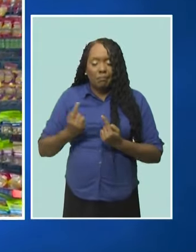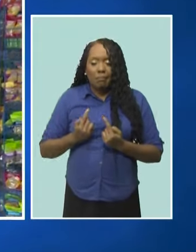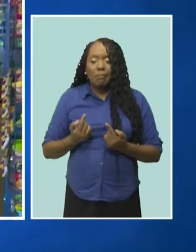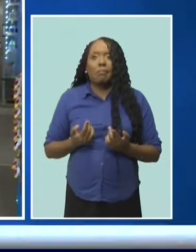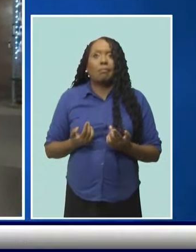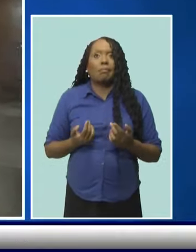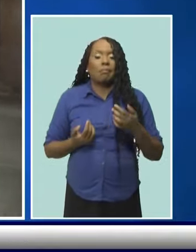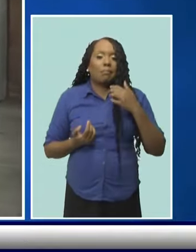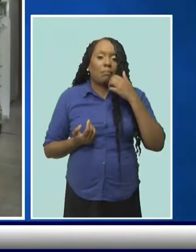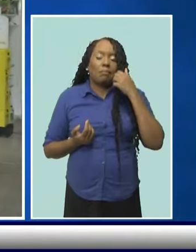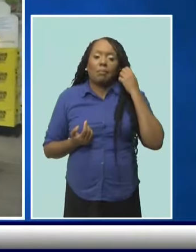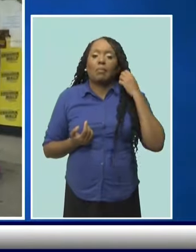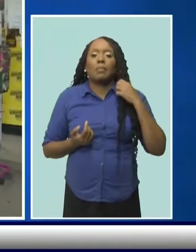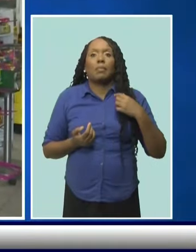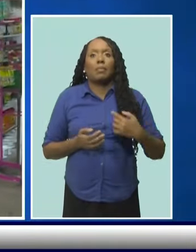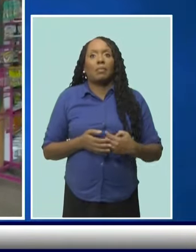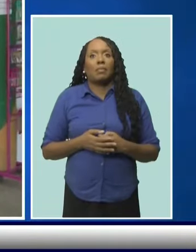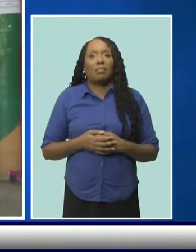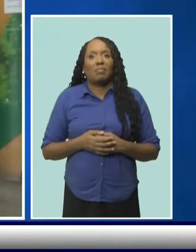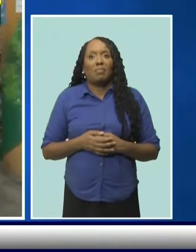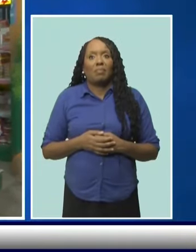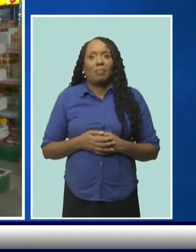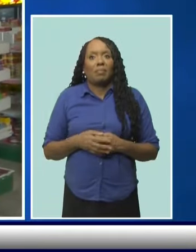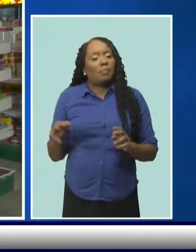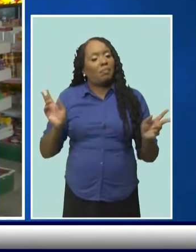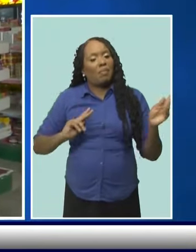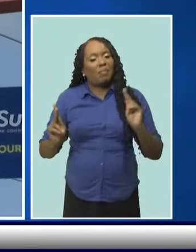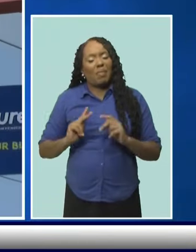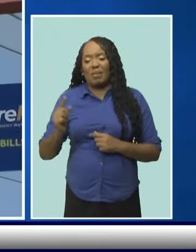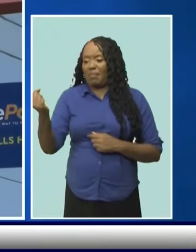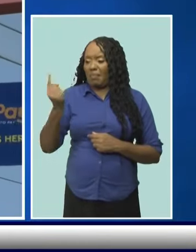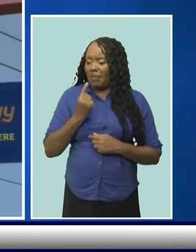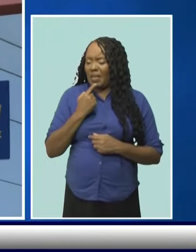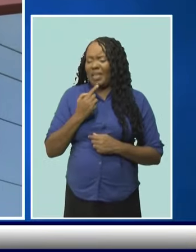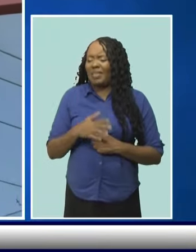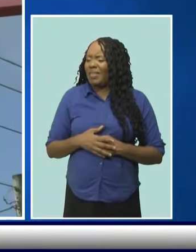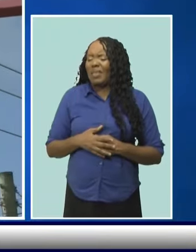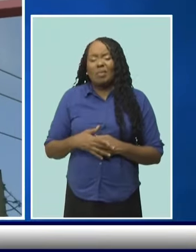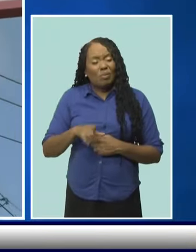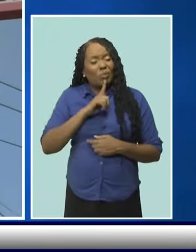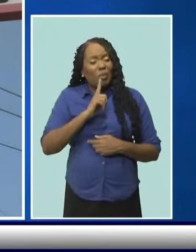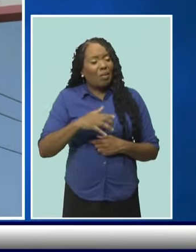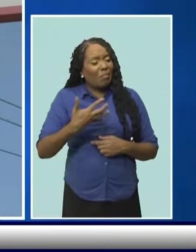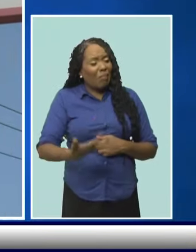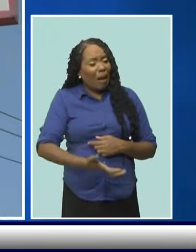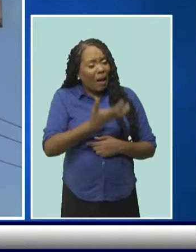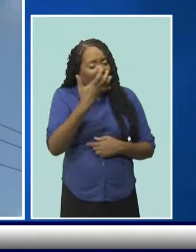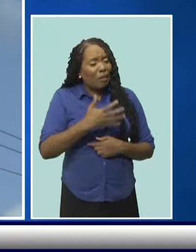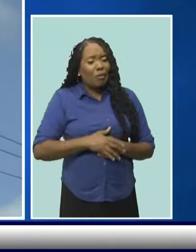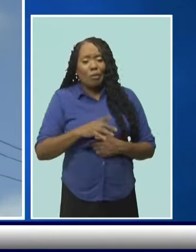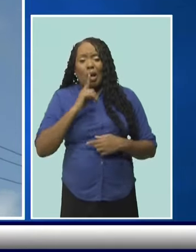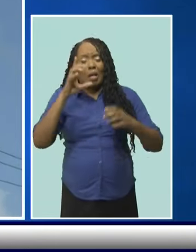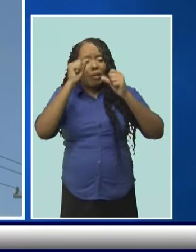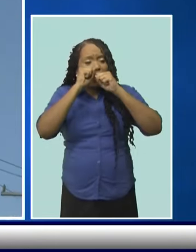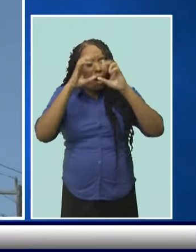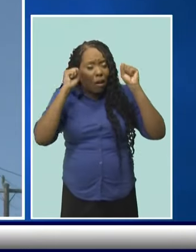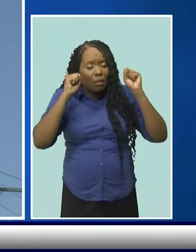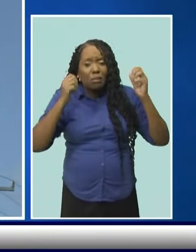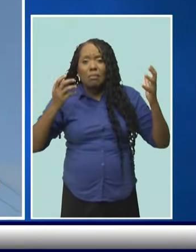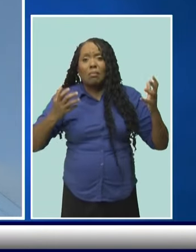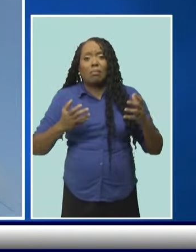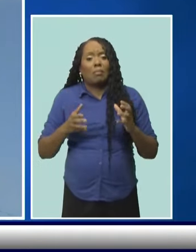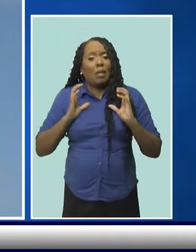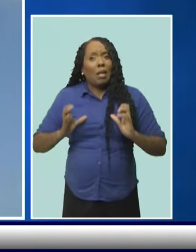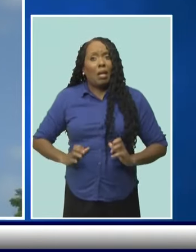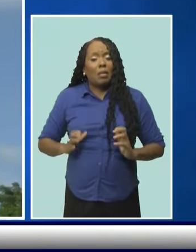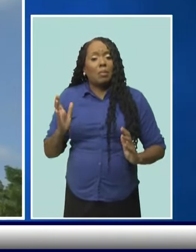expressing their anger and their shock at what happened, because we also had customers in